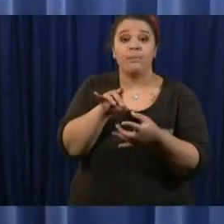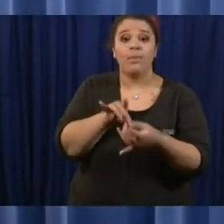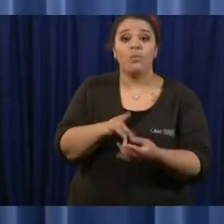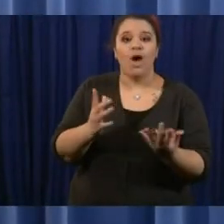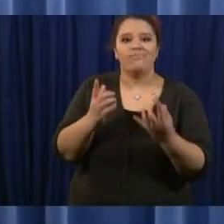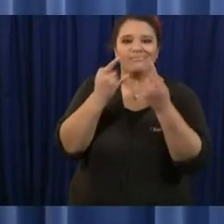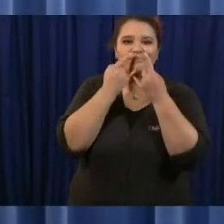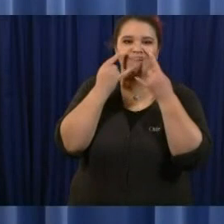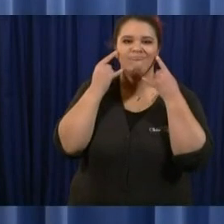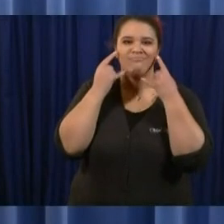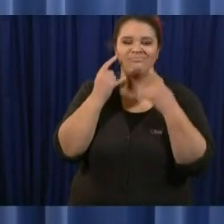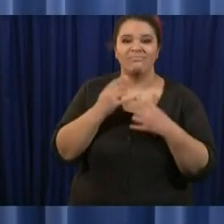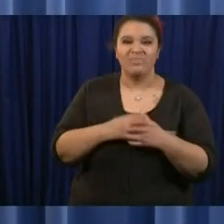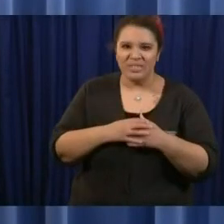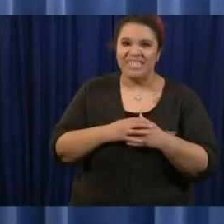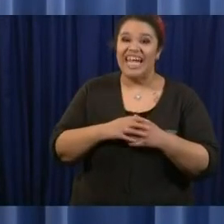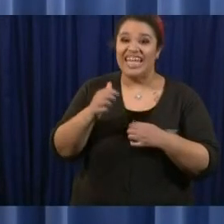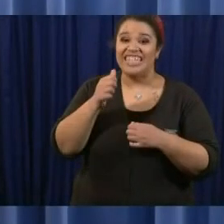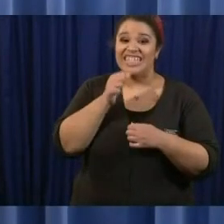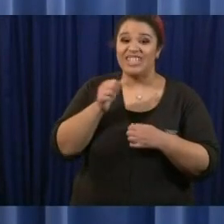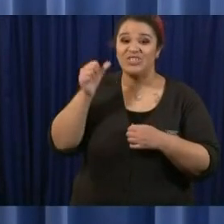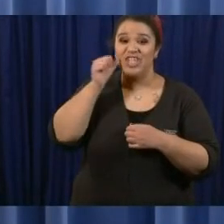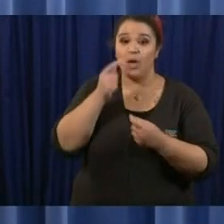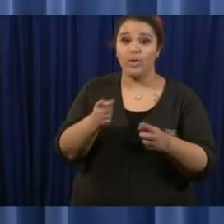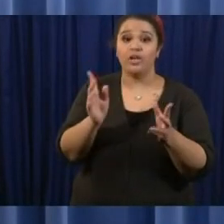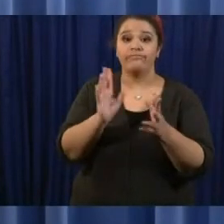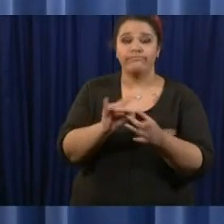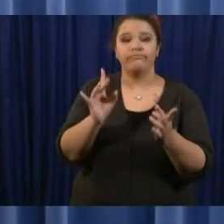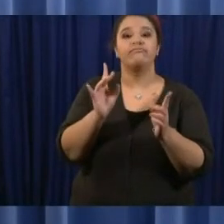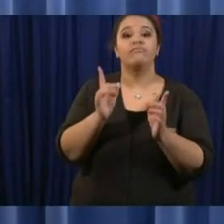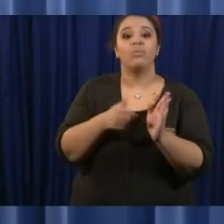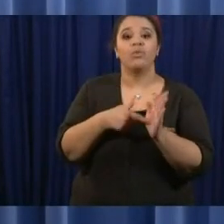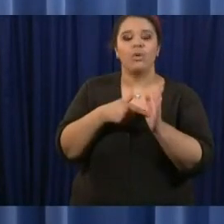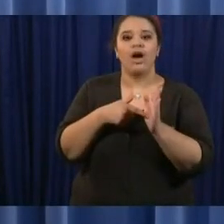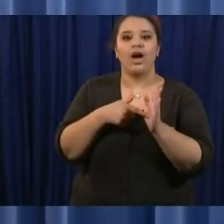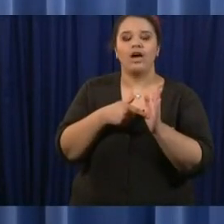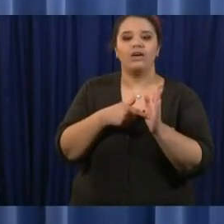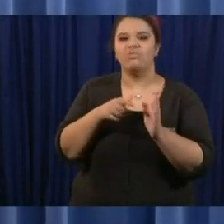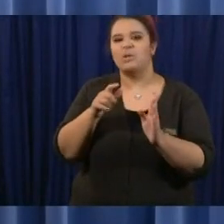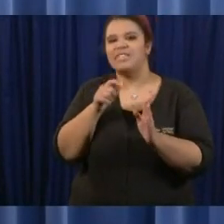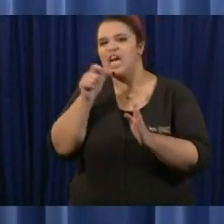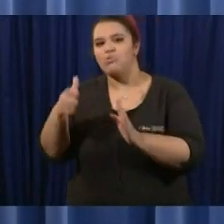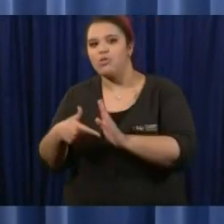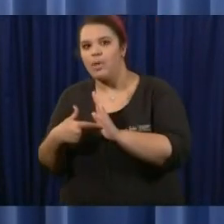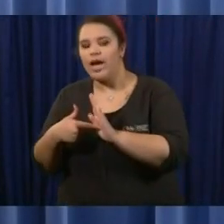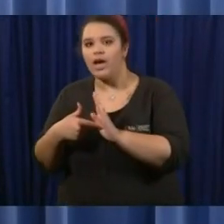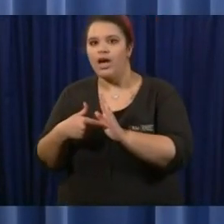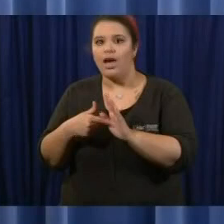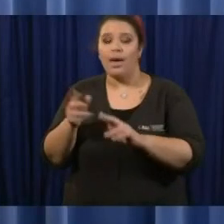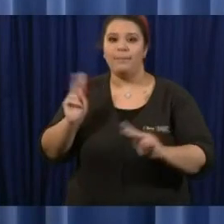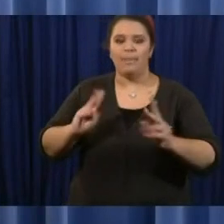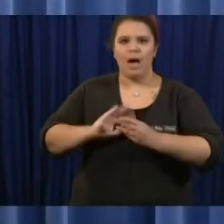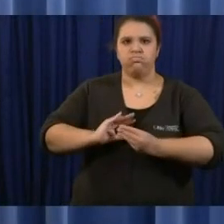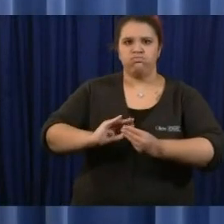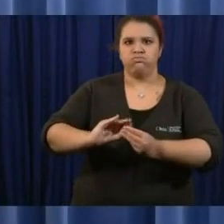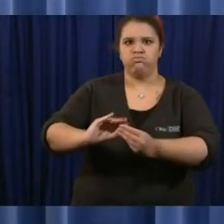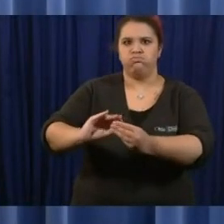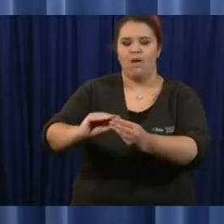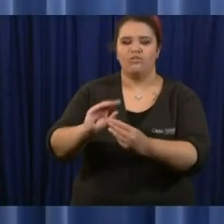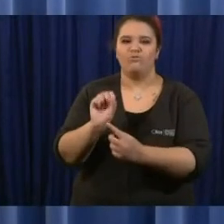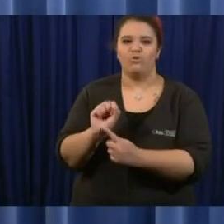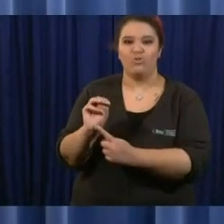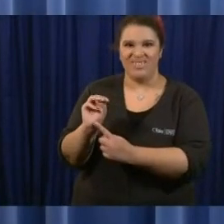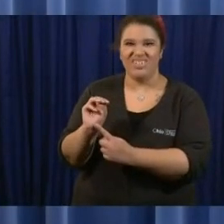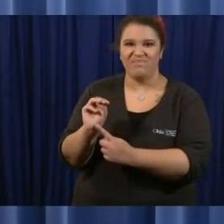uh it created quite a firestorm yesterday on social media both for and against mass during your comments yesterday and i spoke to a business